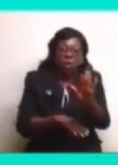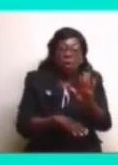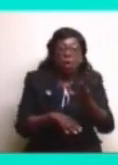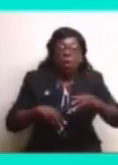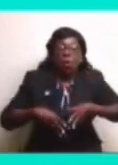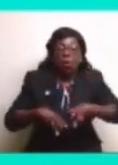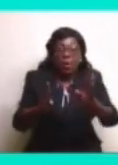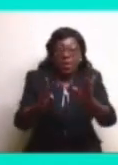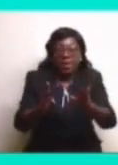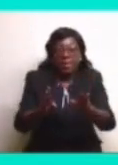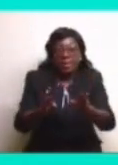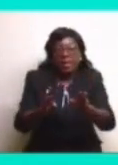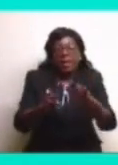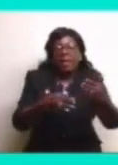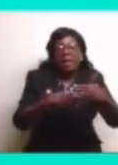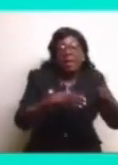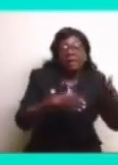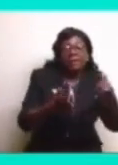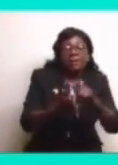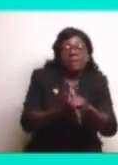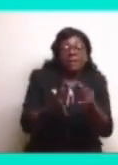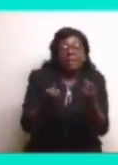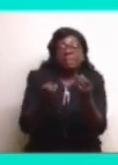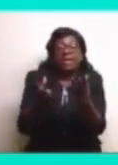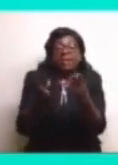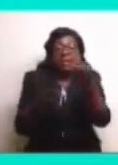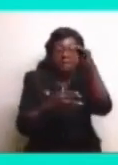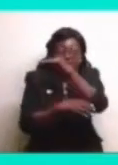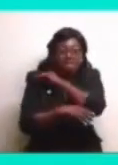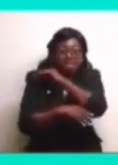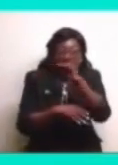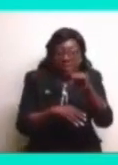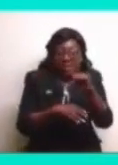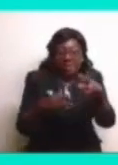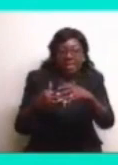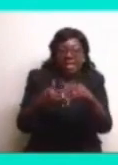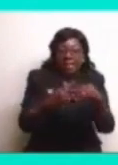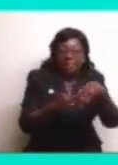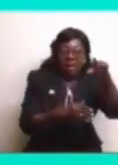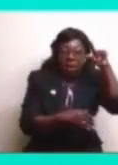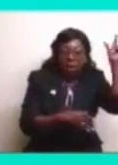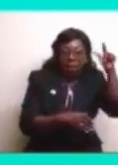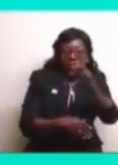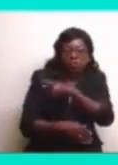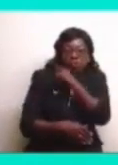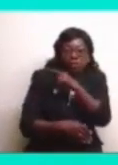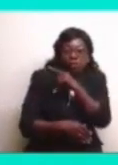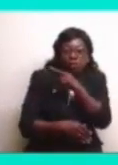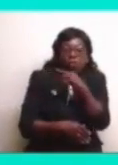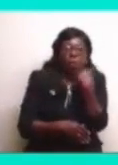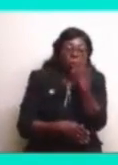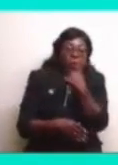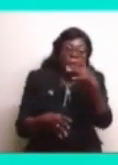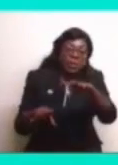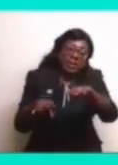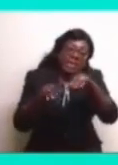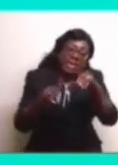procession of ministers led by Loftus Roker who were claiming me as their